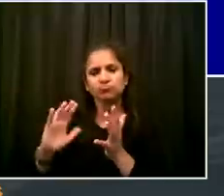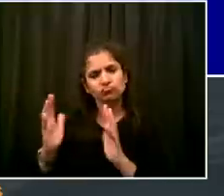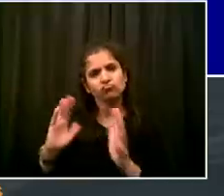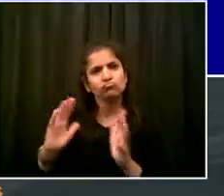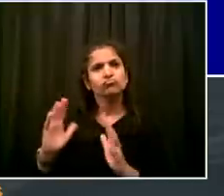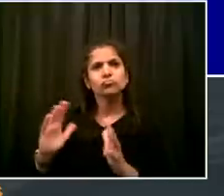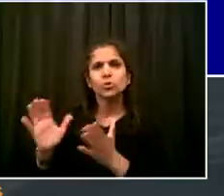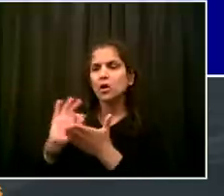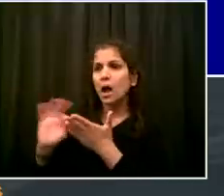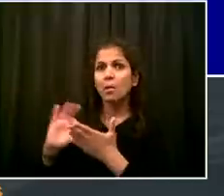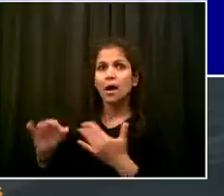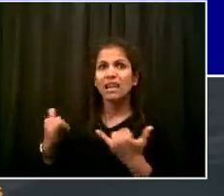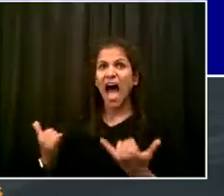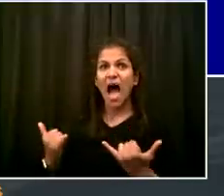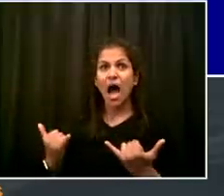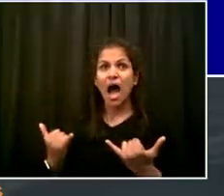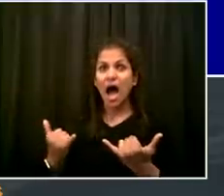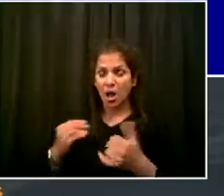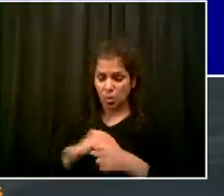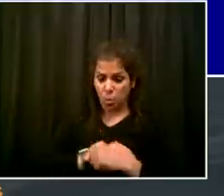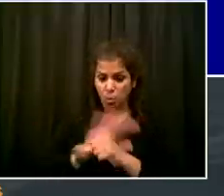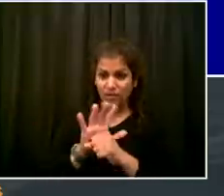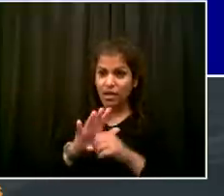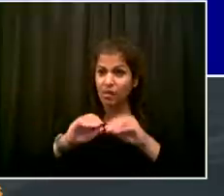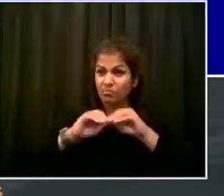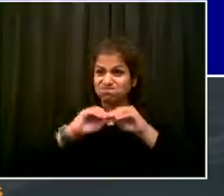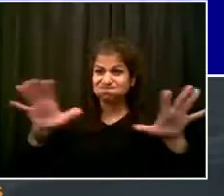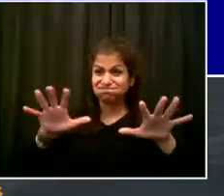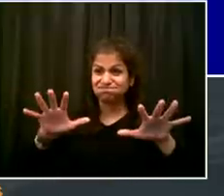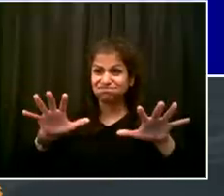we think that number is two million or more. So, almost a doubling.